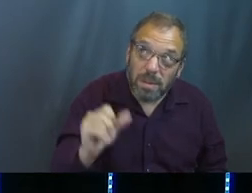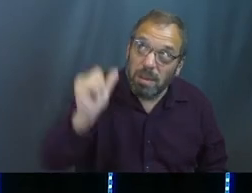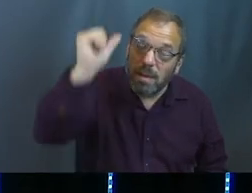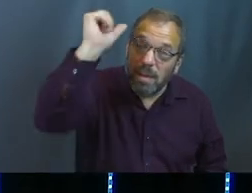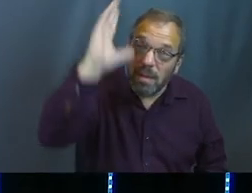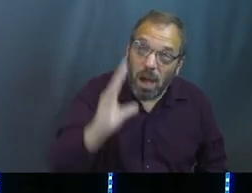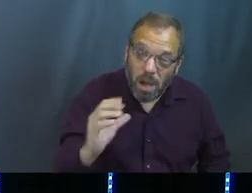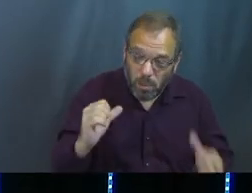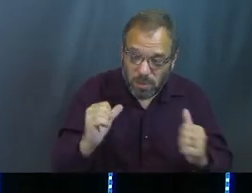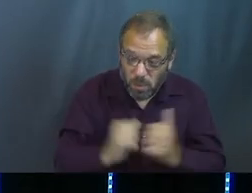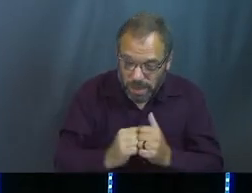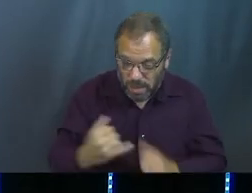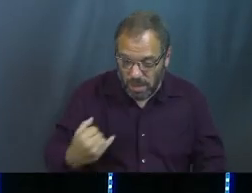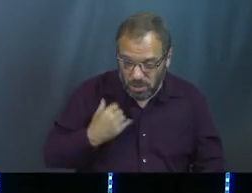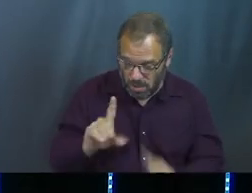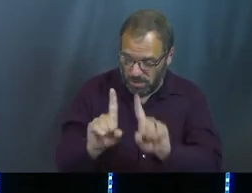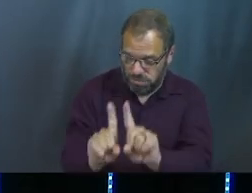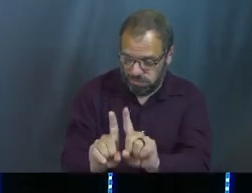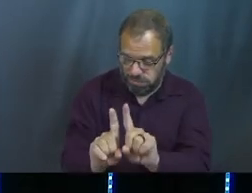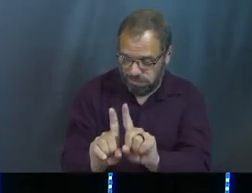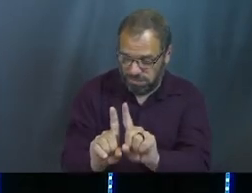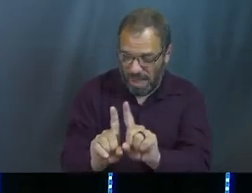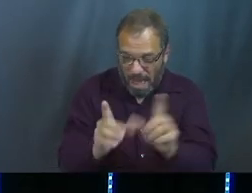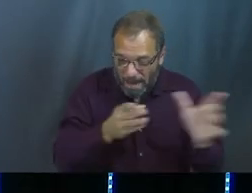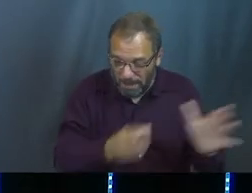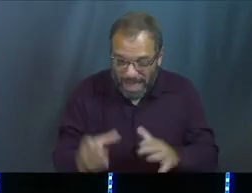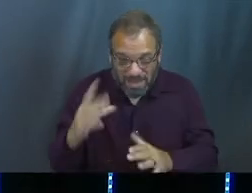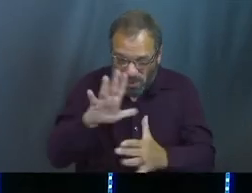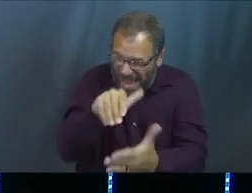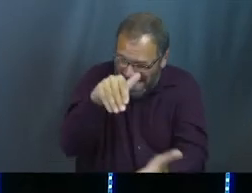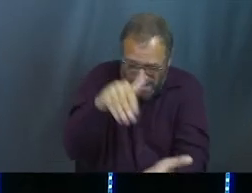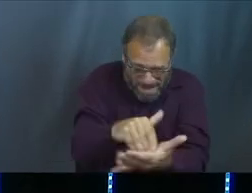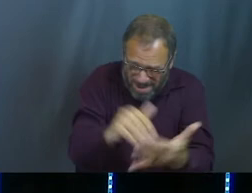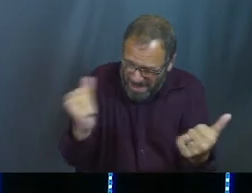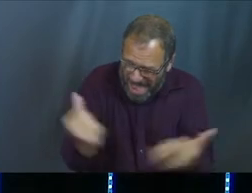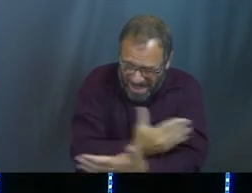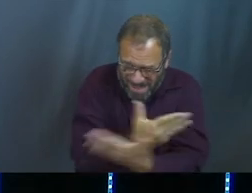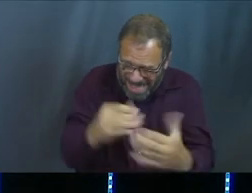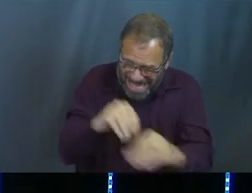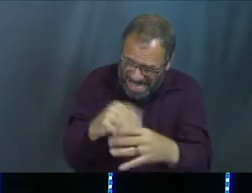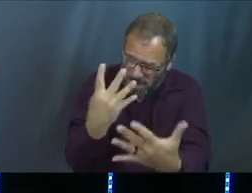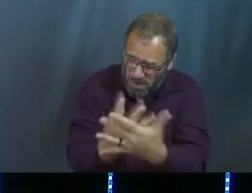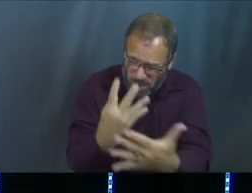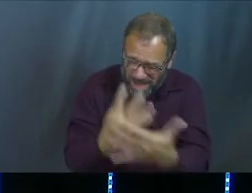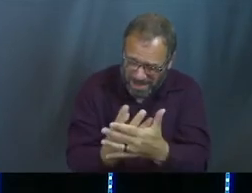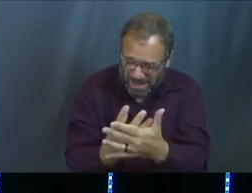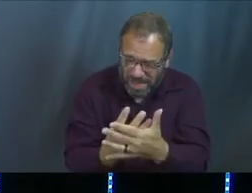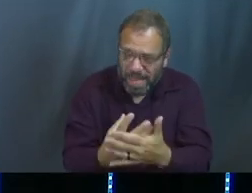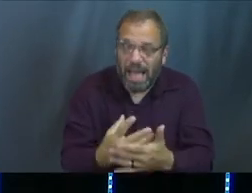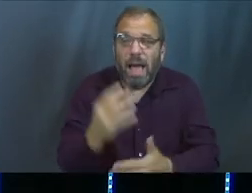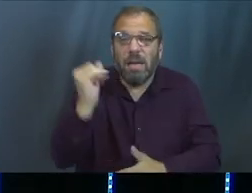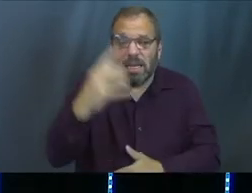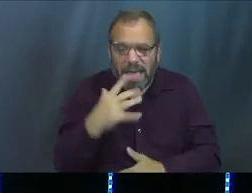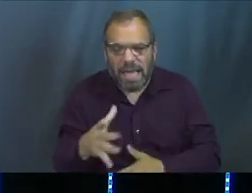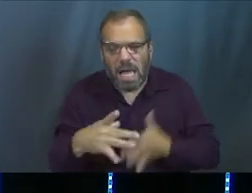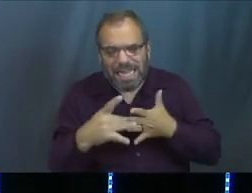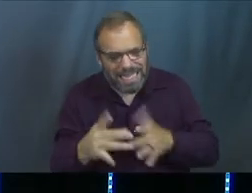God was with Joseph. had plans for Joseph right there in the midst of all that was going on. He had worked for him. He's like, hey, lead these people.